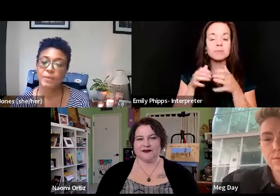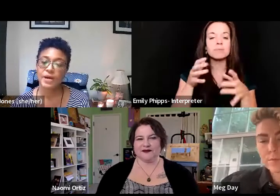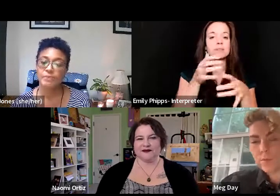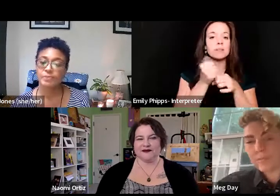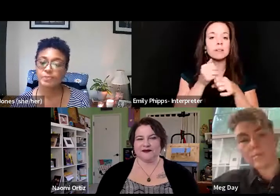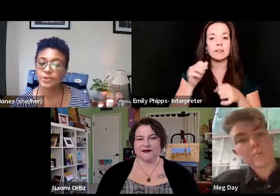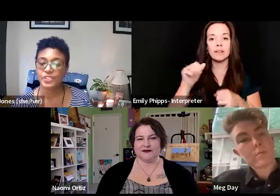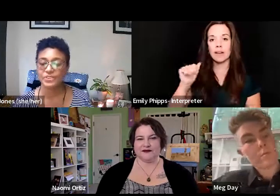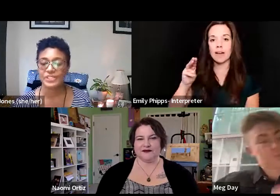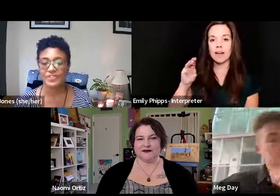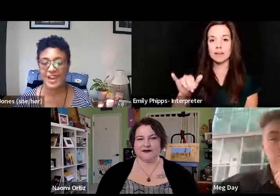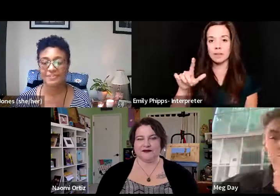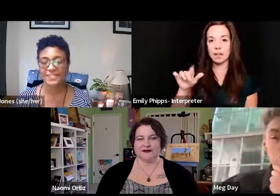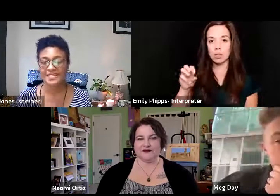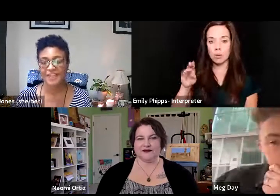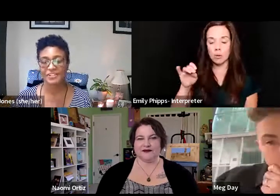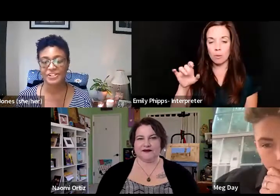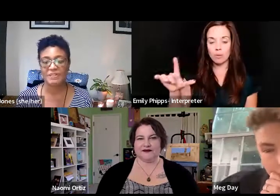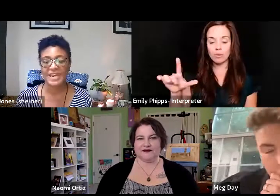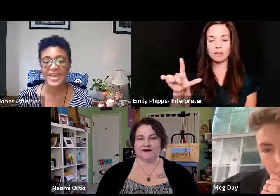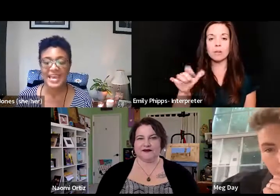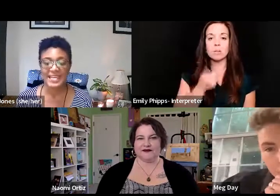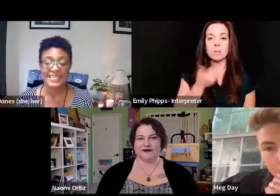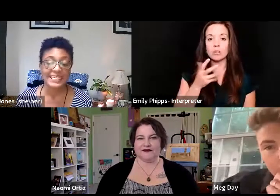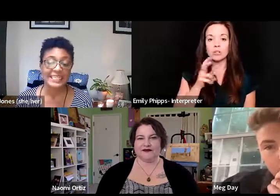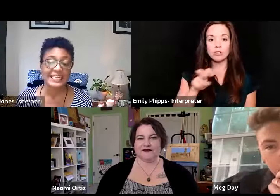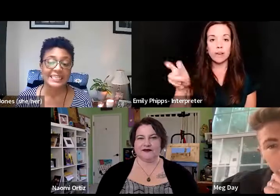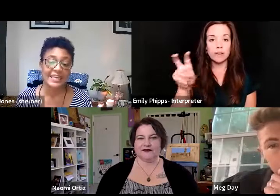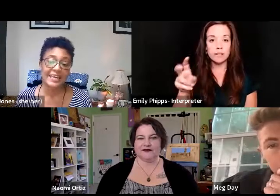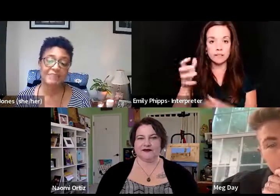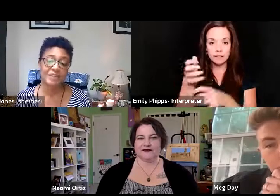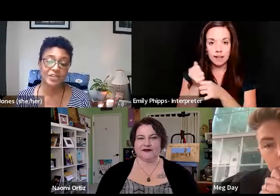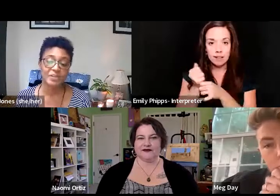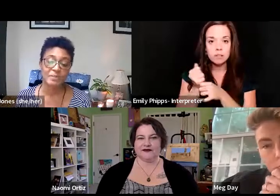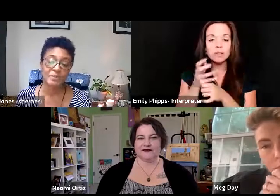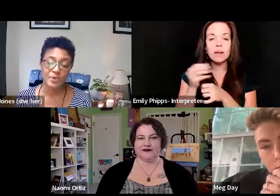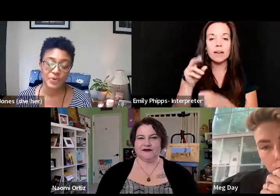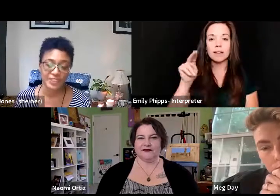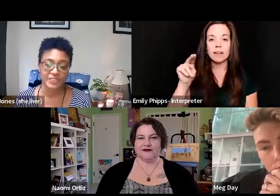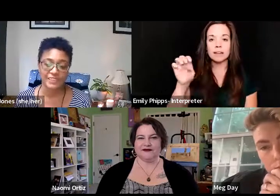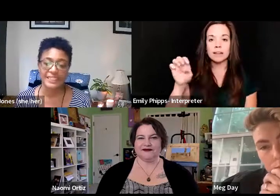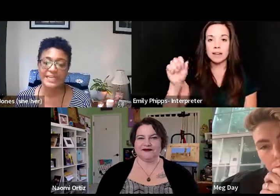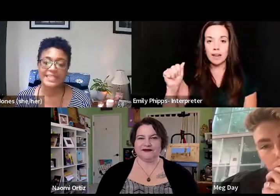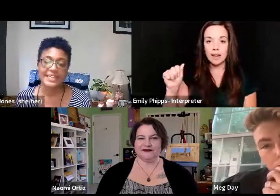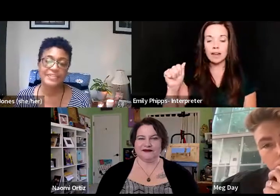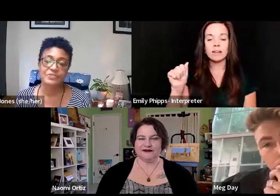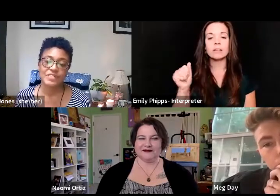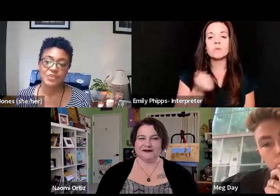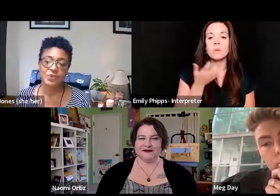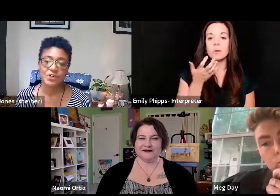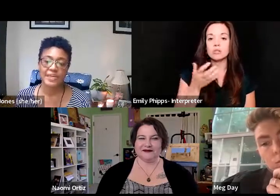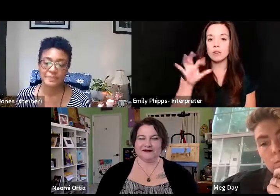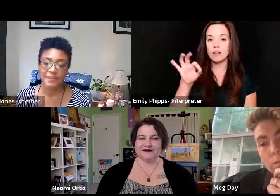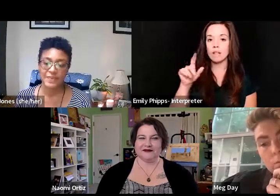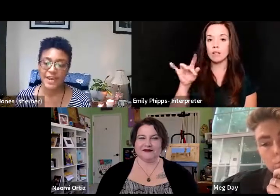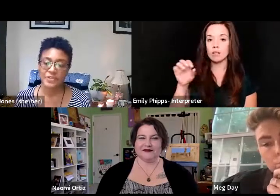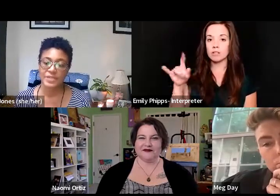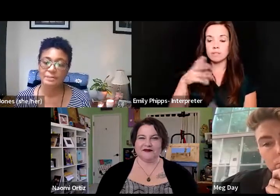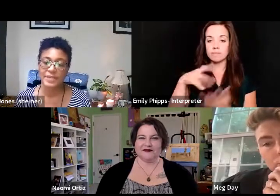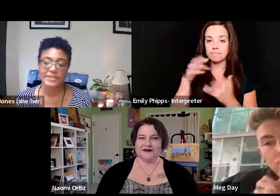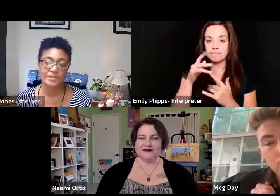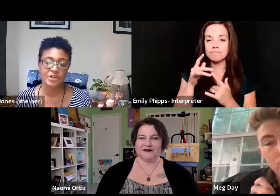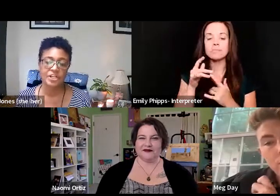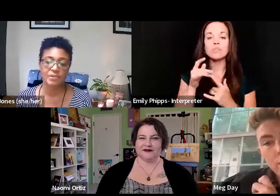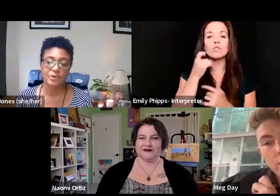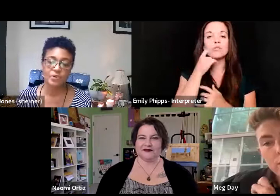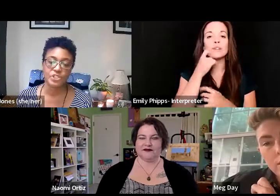Bowl Poetry Traveling Scholarship and an NEA Fellowship in Poetry, Day's recent work can be found